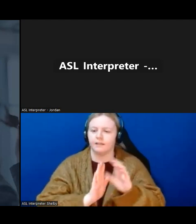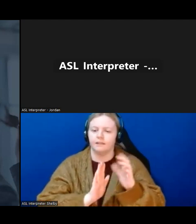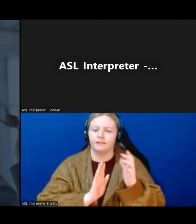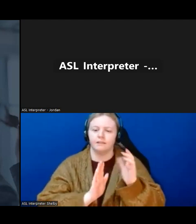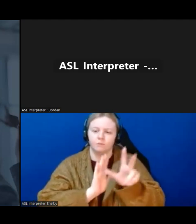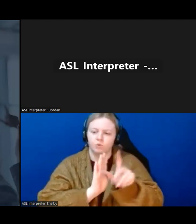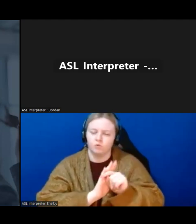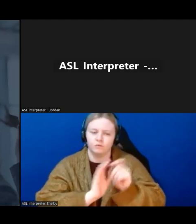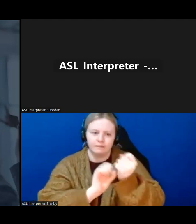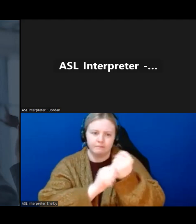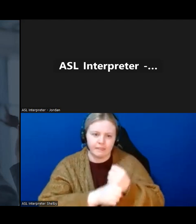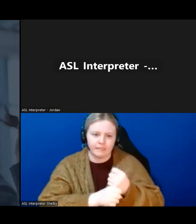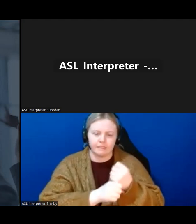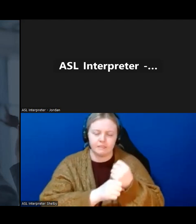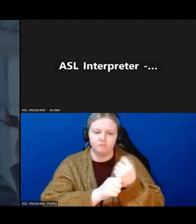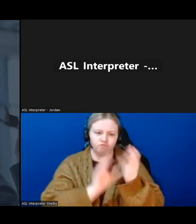very simplistic.